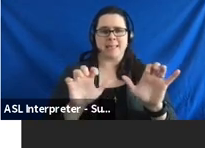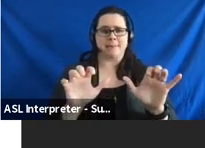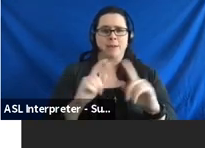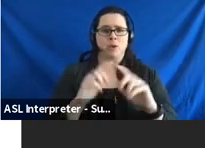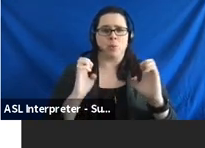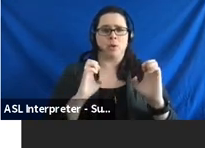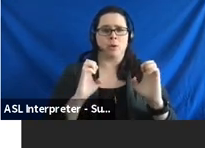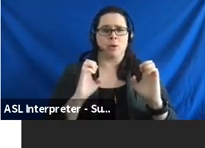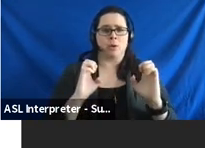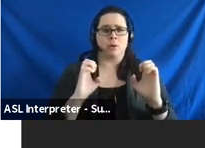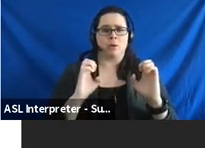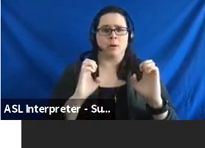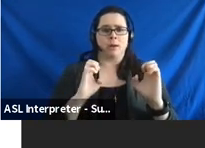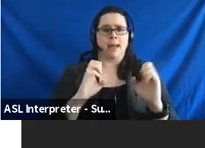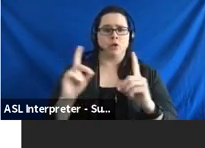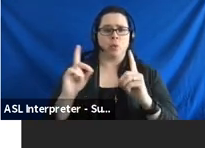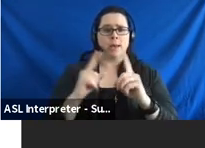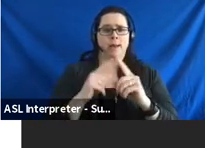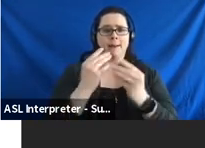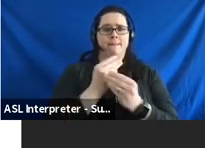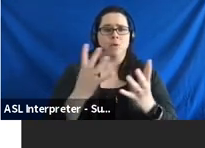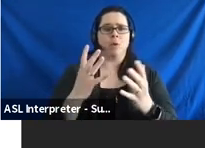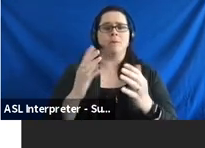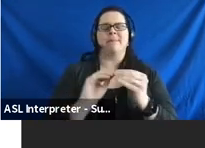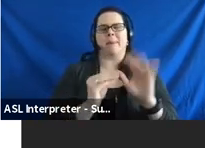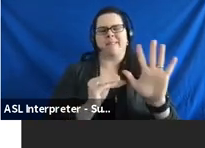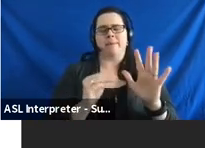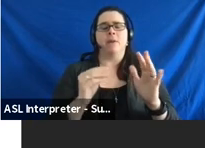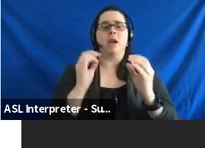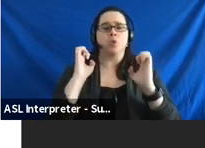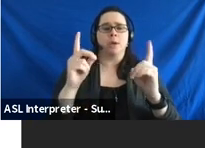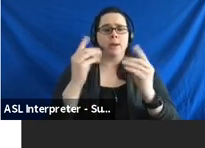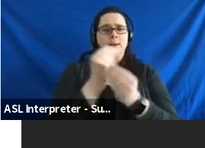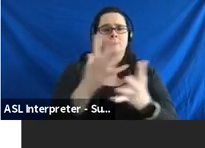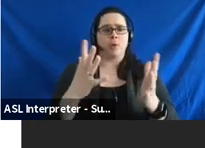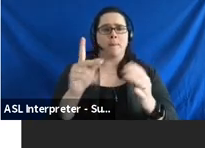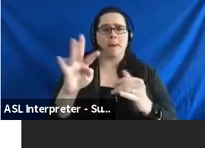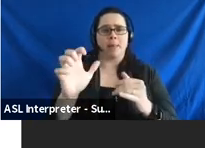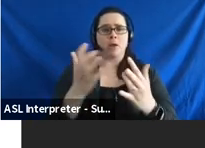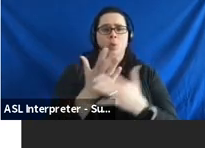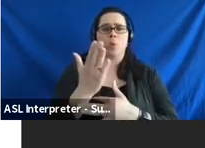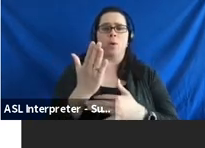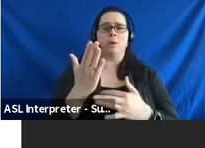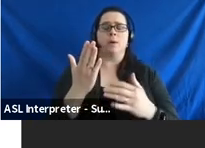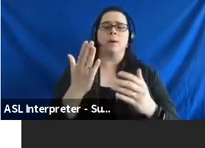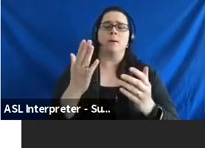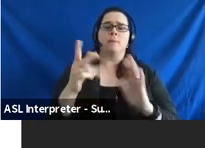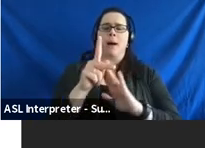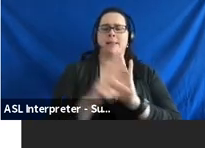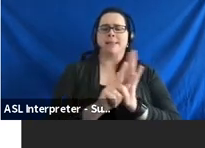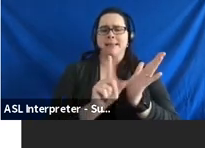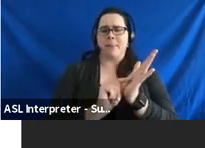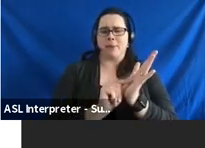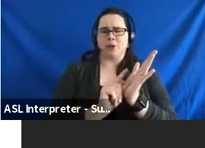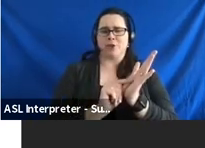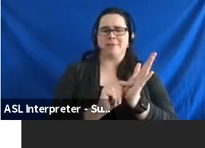and inform the public through a publication policy, the publication, policy of publication. I always get